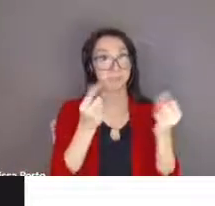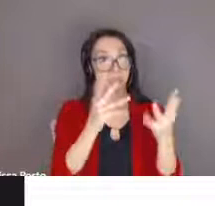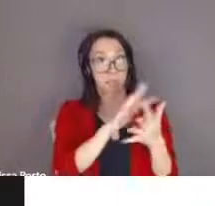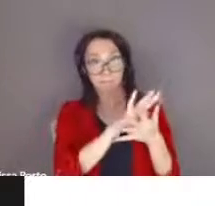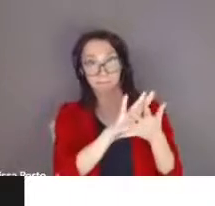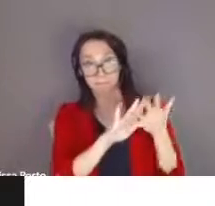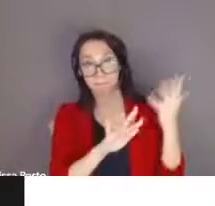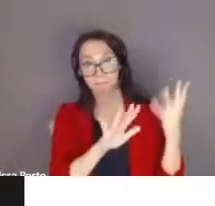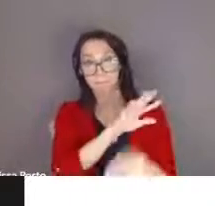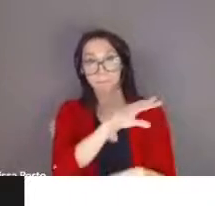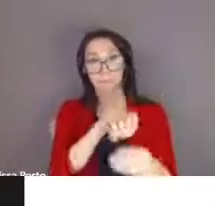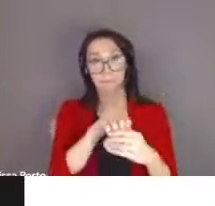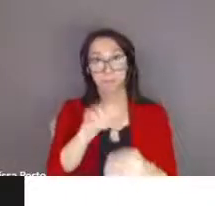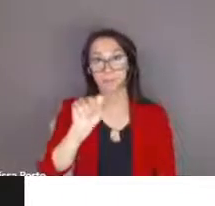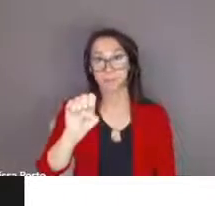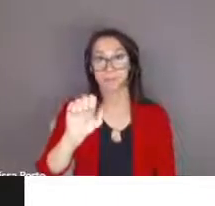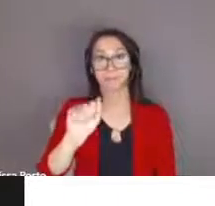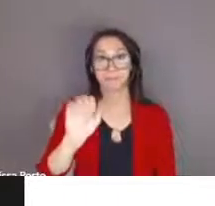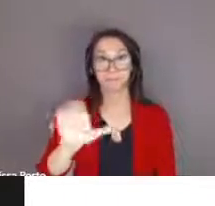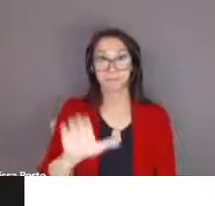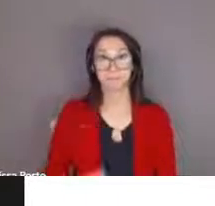through seac